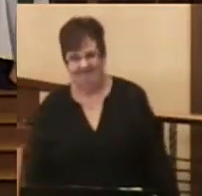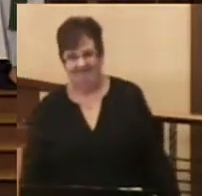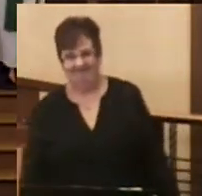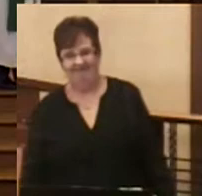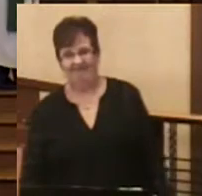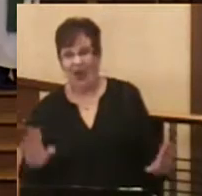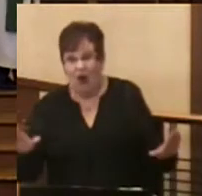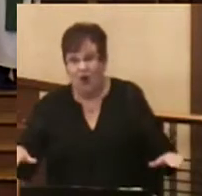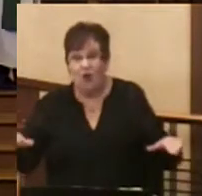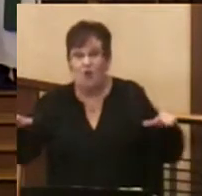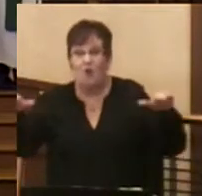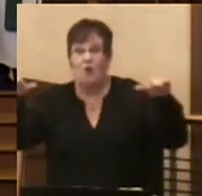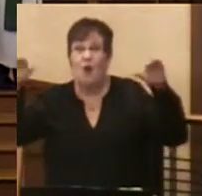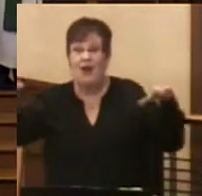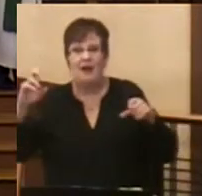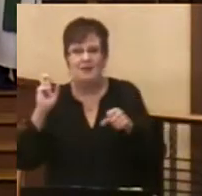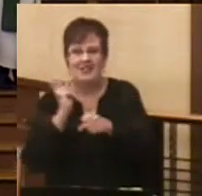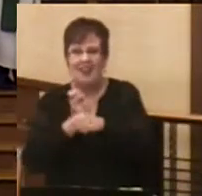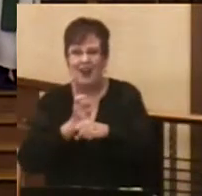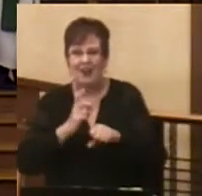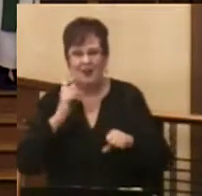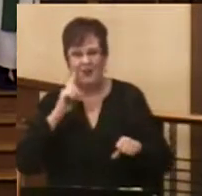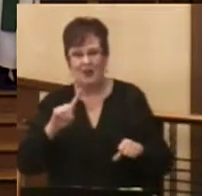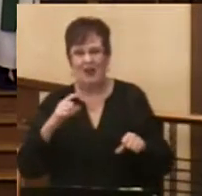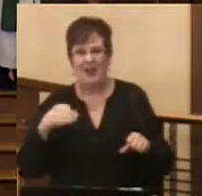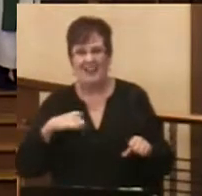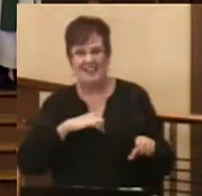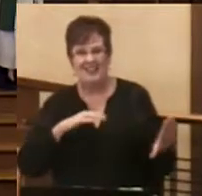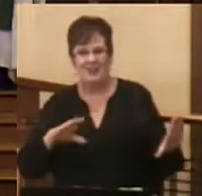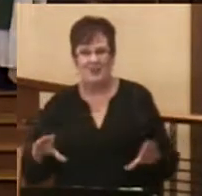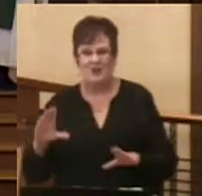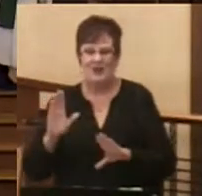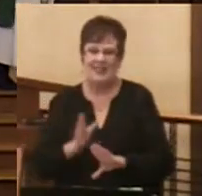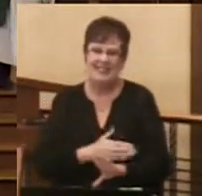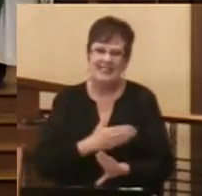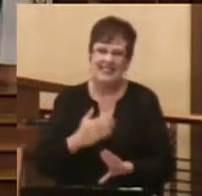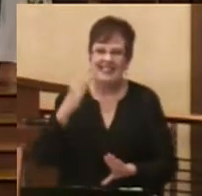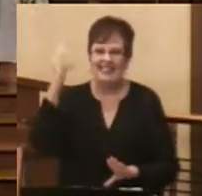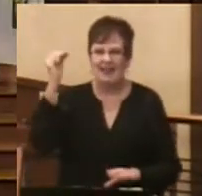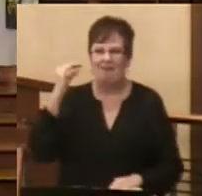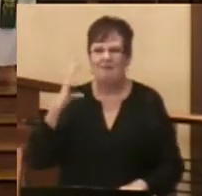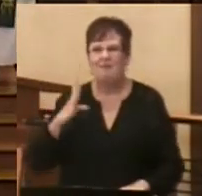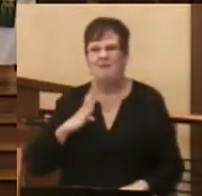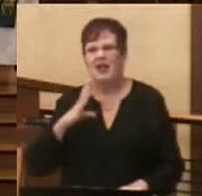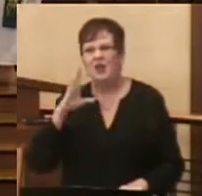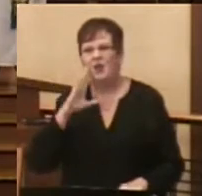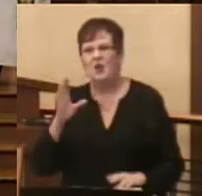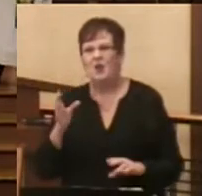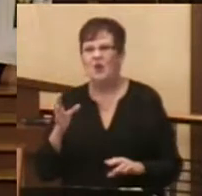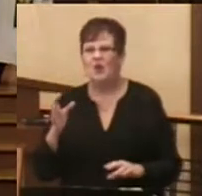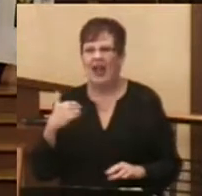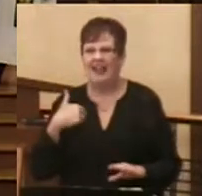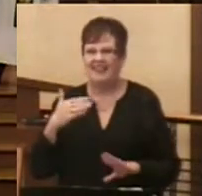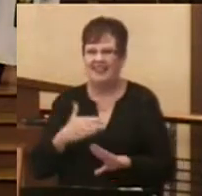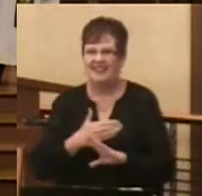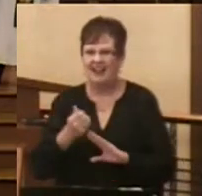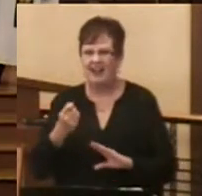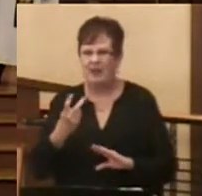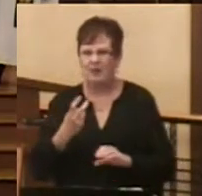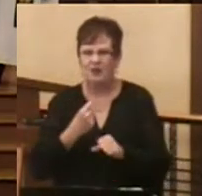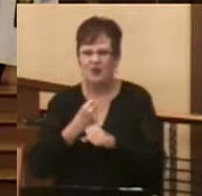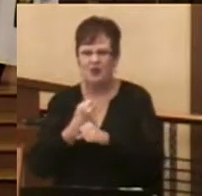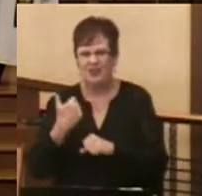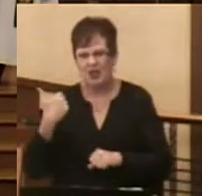Growing up is hard to do, sings a man who released that song a couple of years